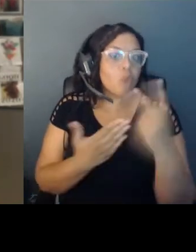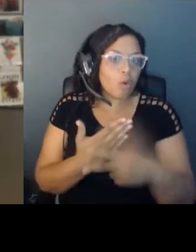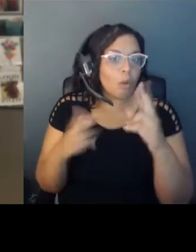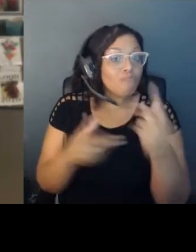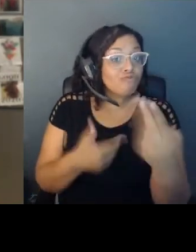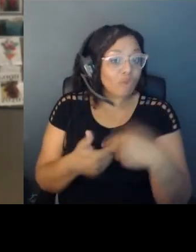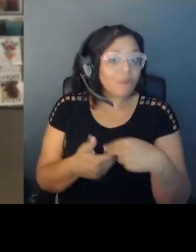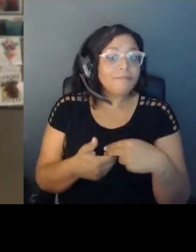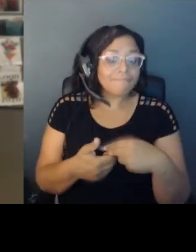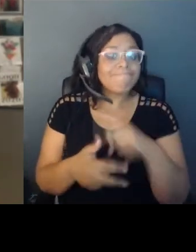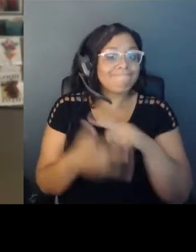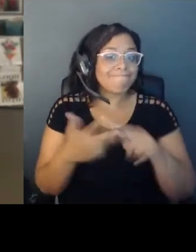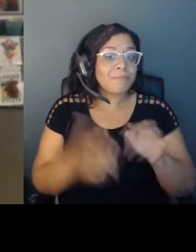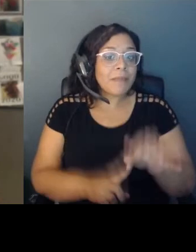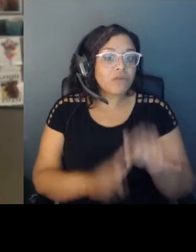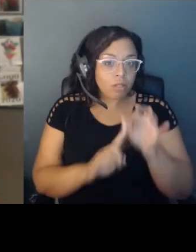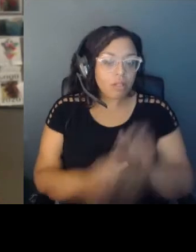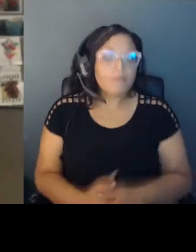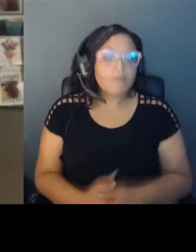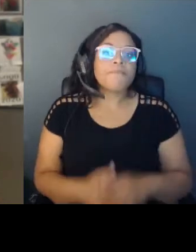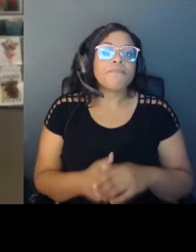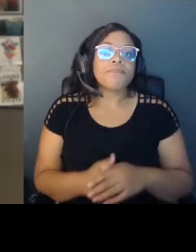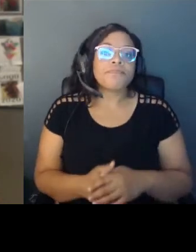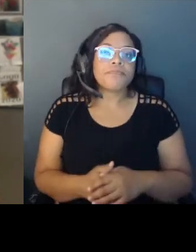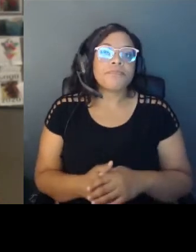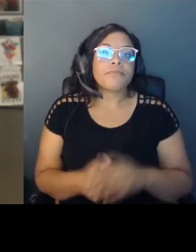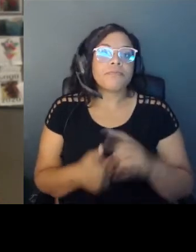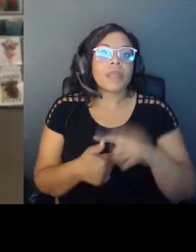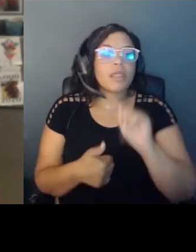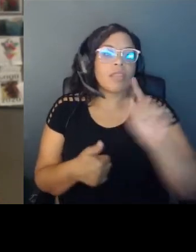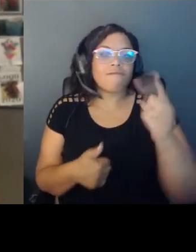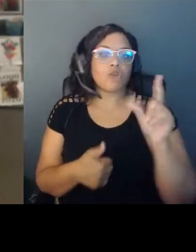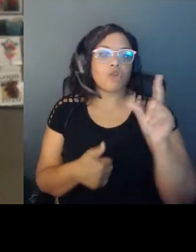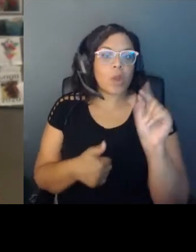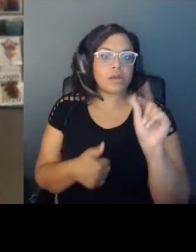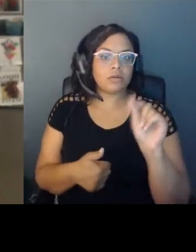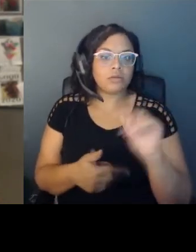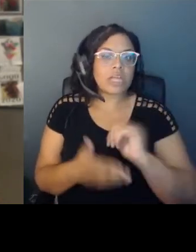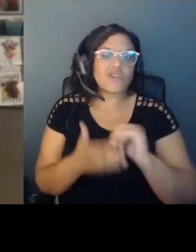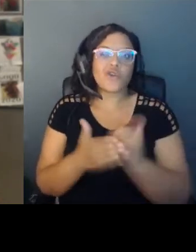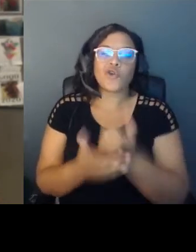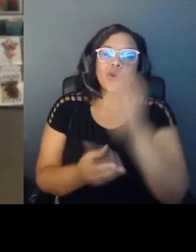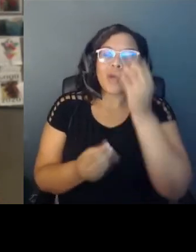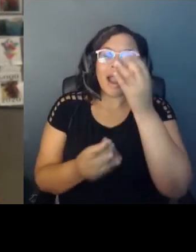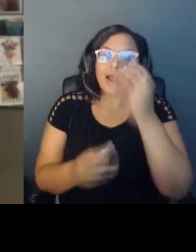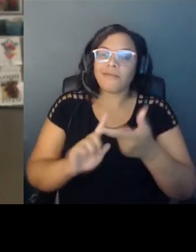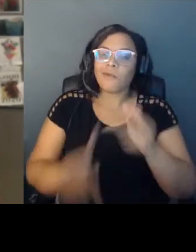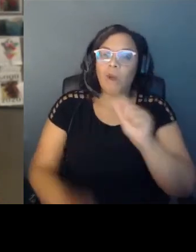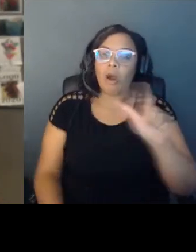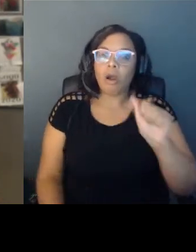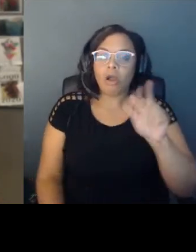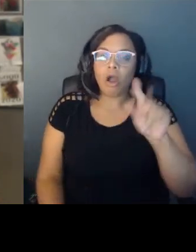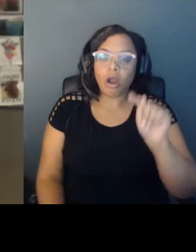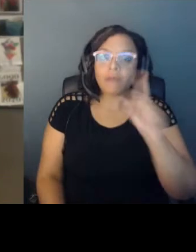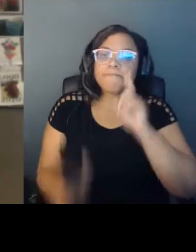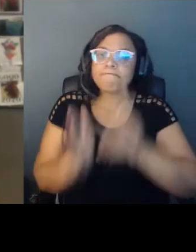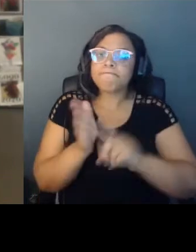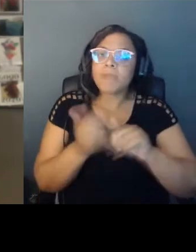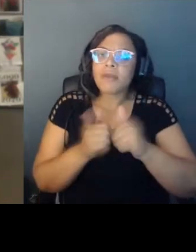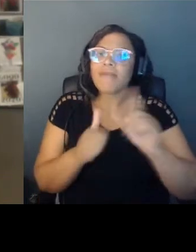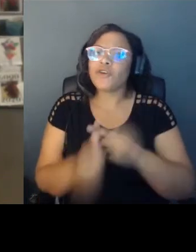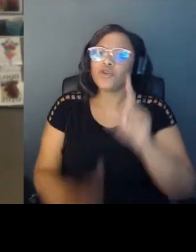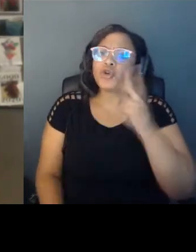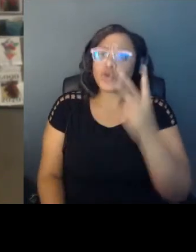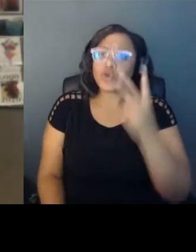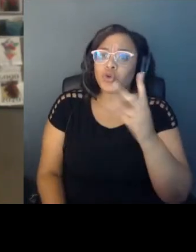The First 20, a new content initiative from All Arts, explores how the first two decades of the 21st century have